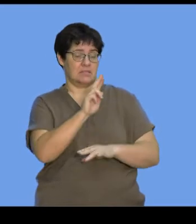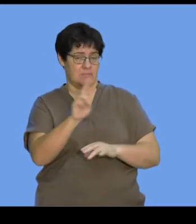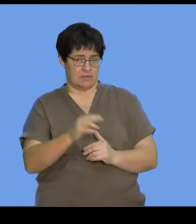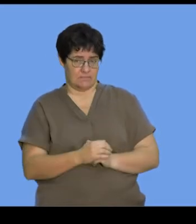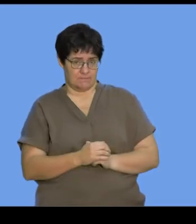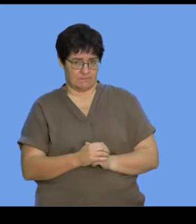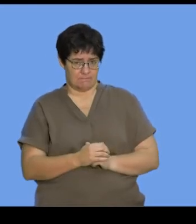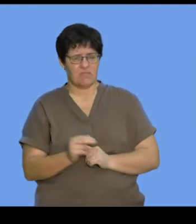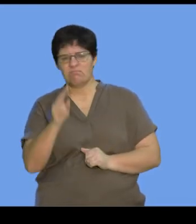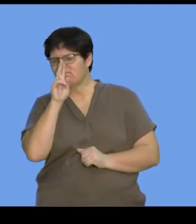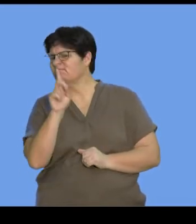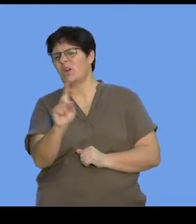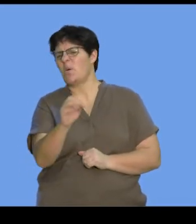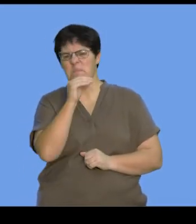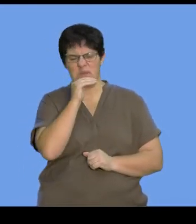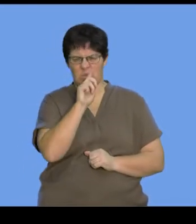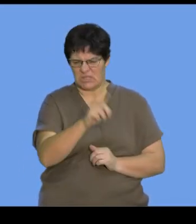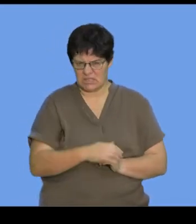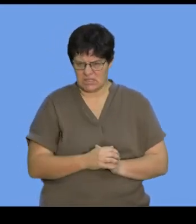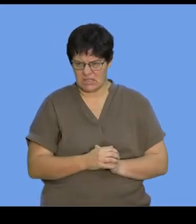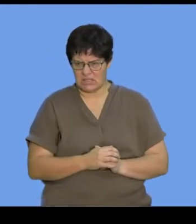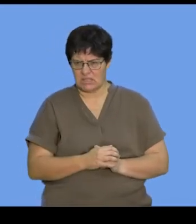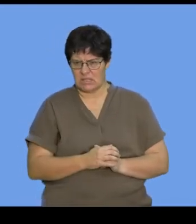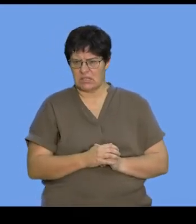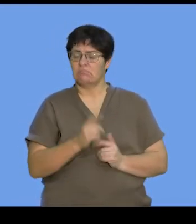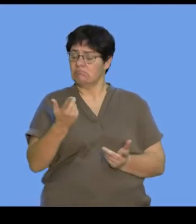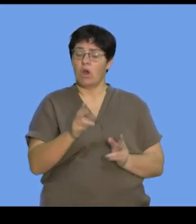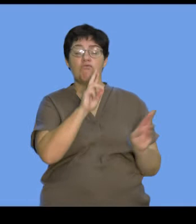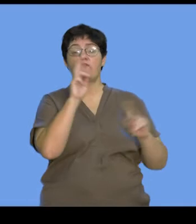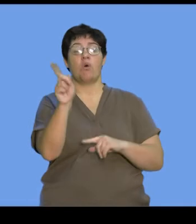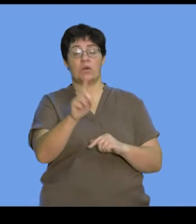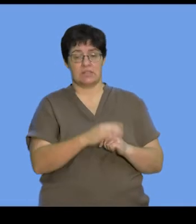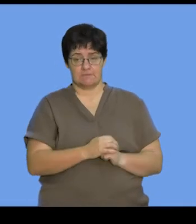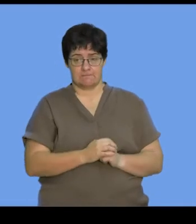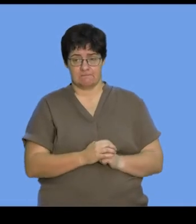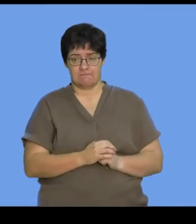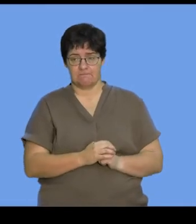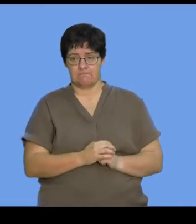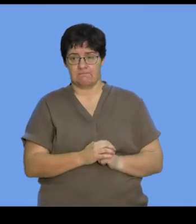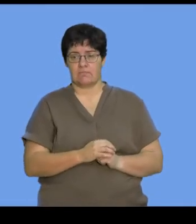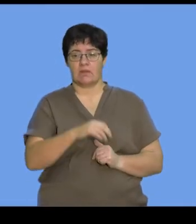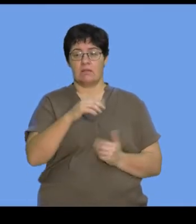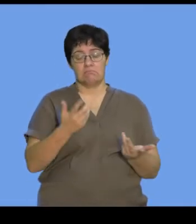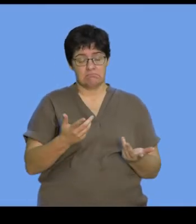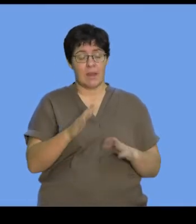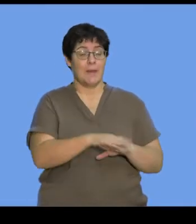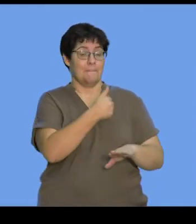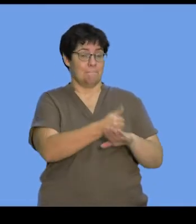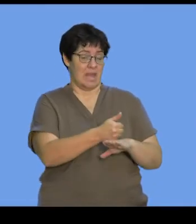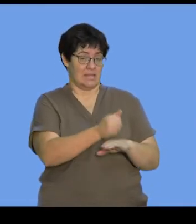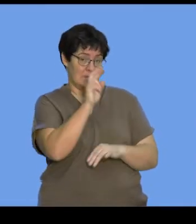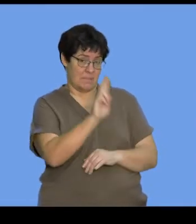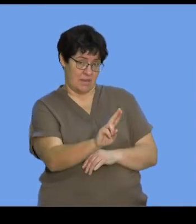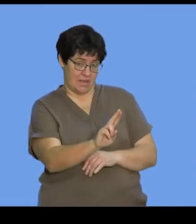mean by this. Essentially, your complementary base pairing refers to the following. That in a base pair,